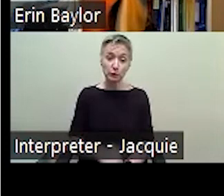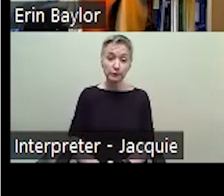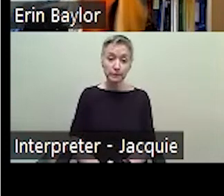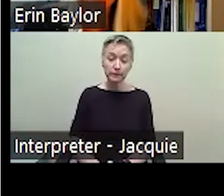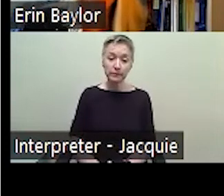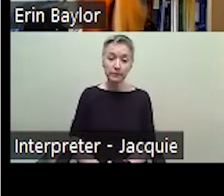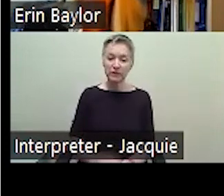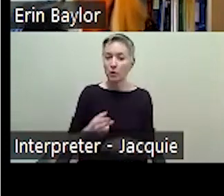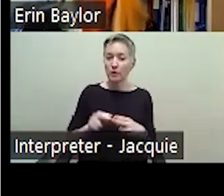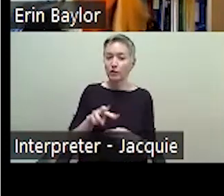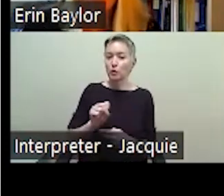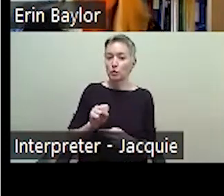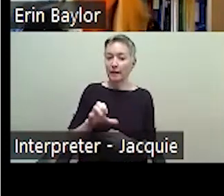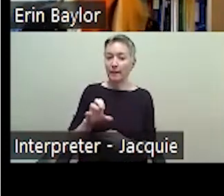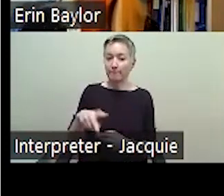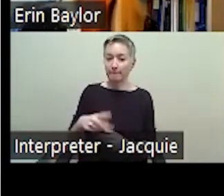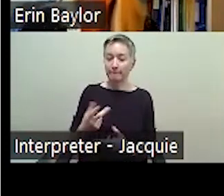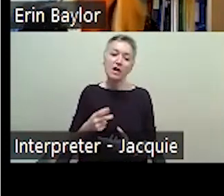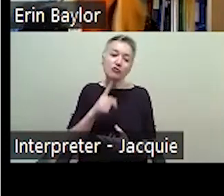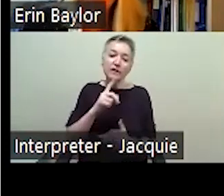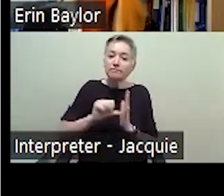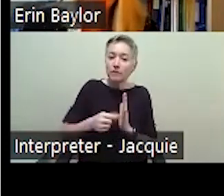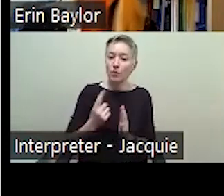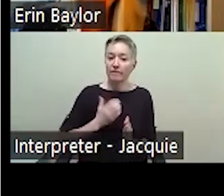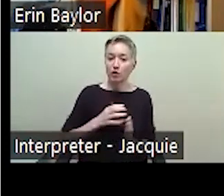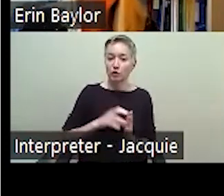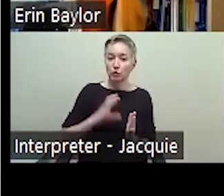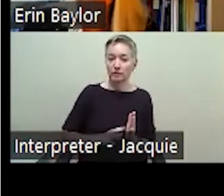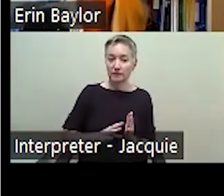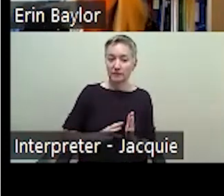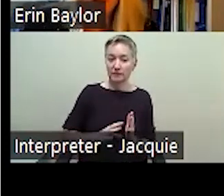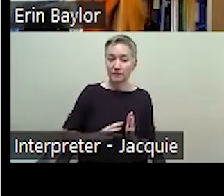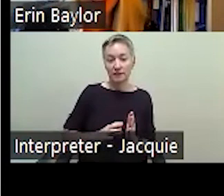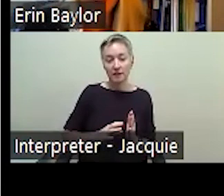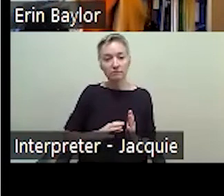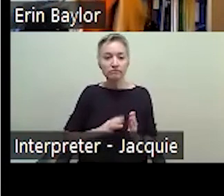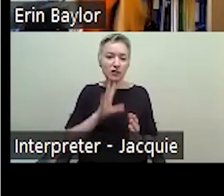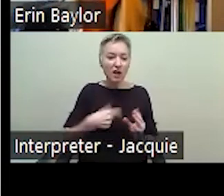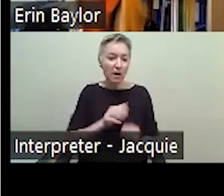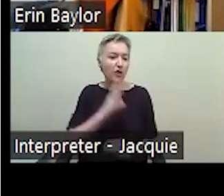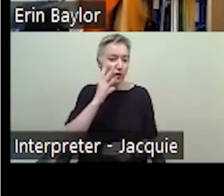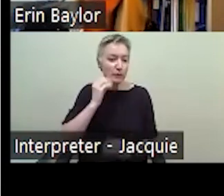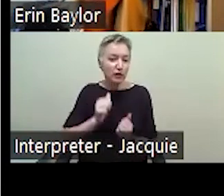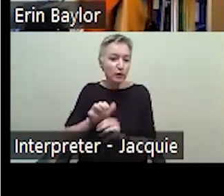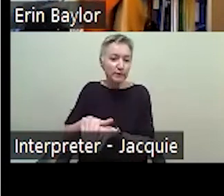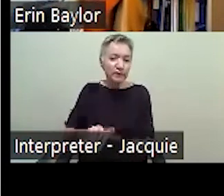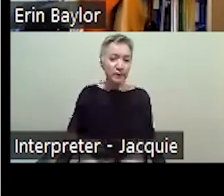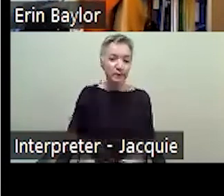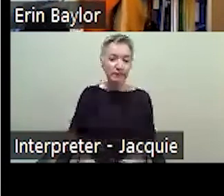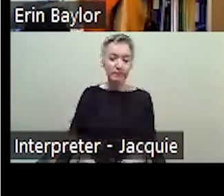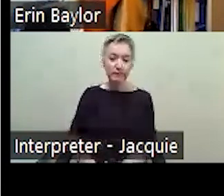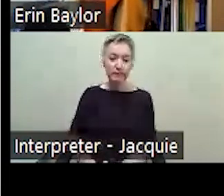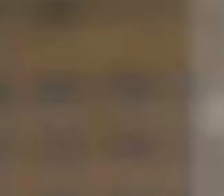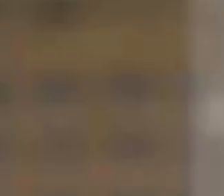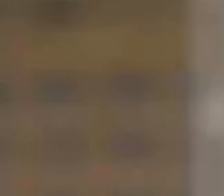here's just a brief news clip where it highlights one of our students interviewing, um, about their experience, um, in the poverty zone. So.